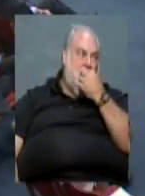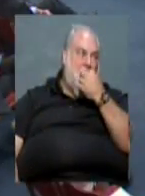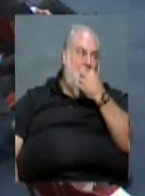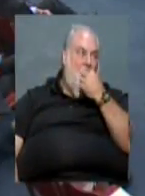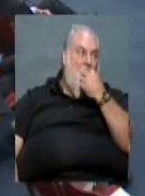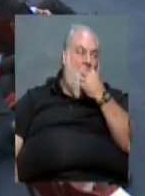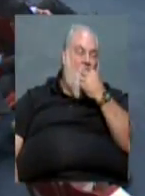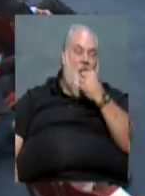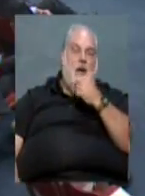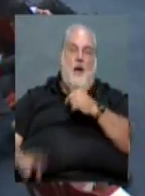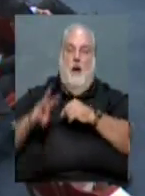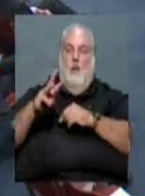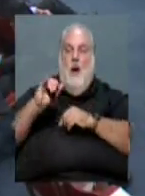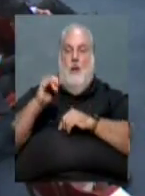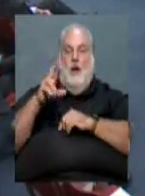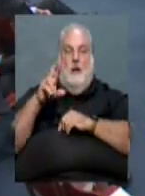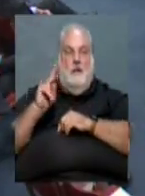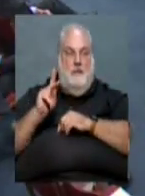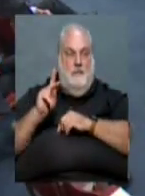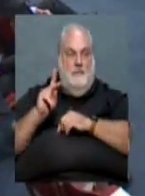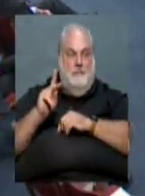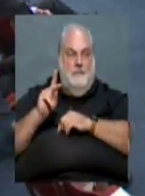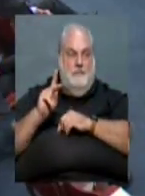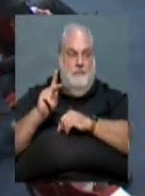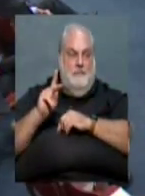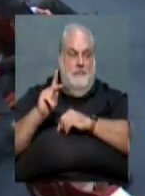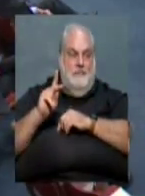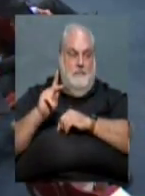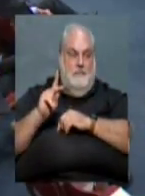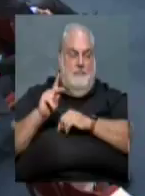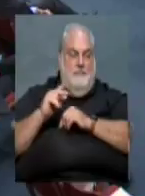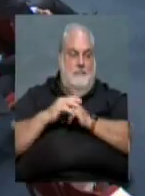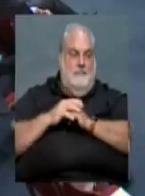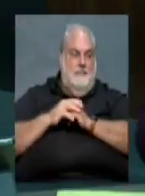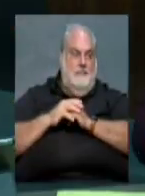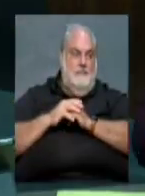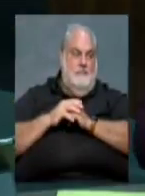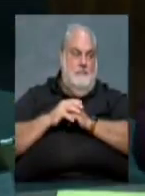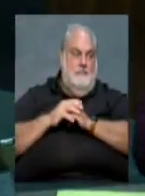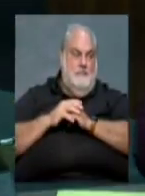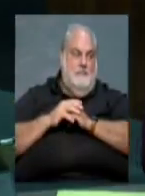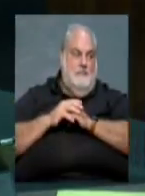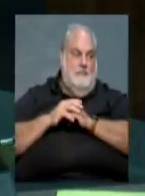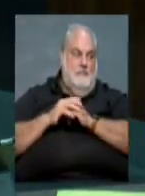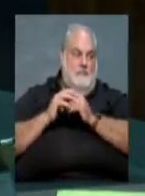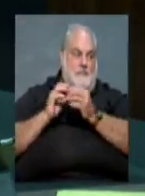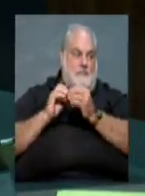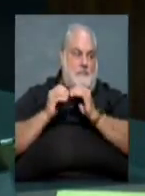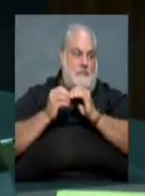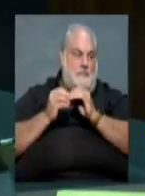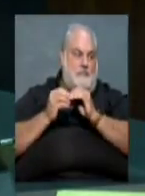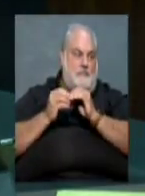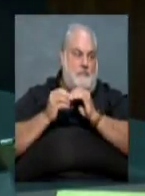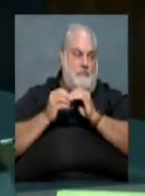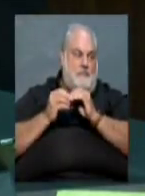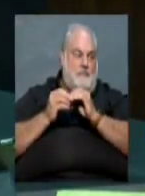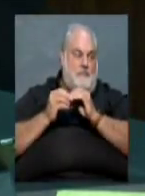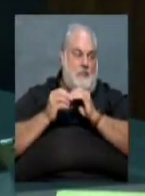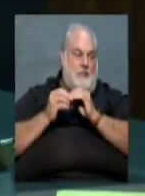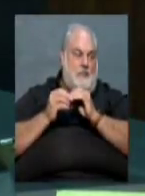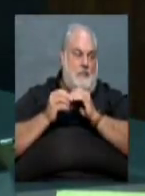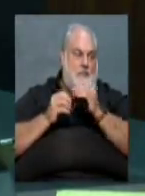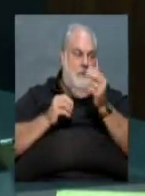Director Weirich, you're recognized for a question? Okay, mine is on. I'd like a presentation on